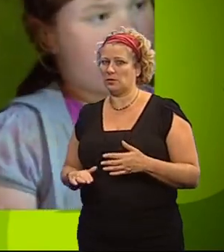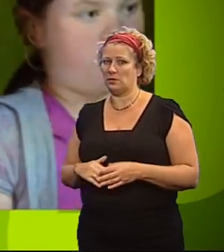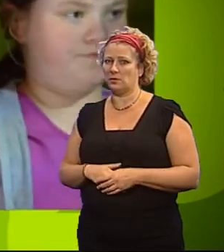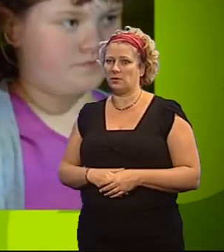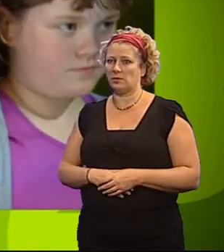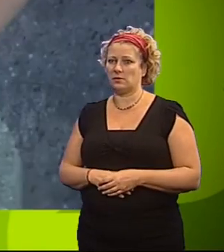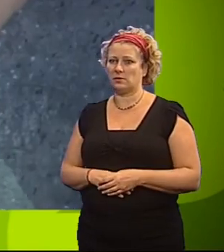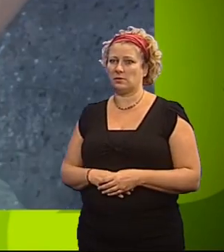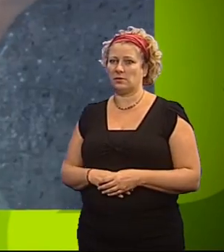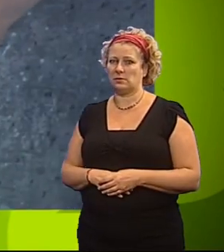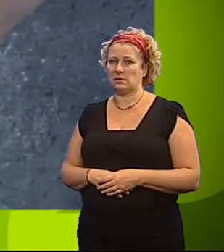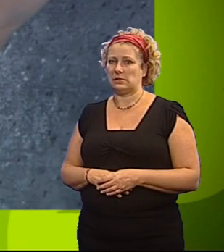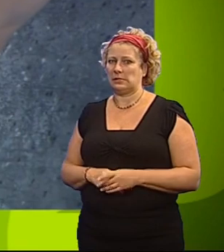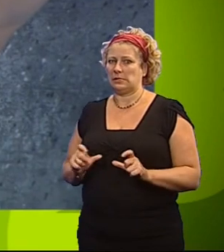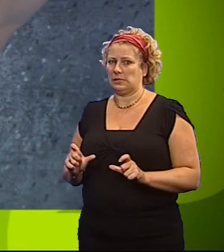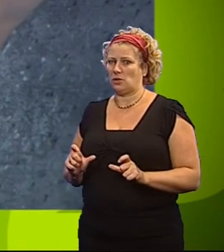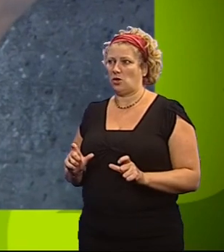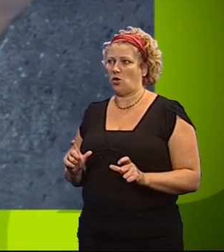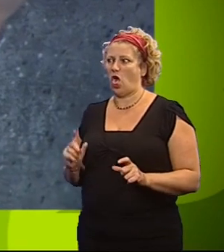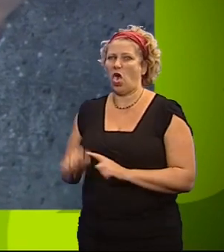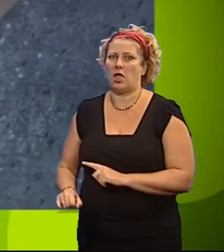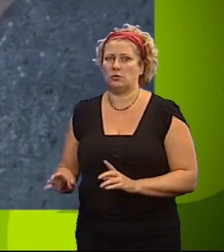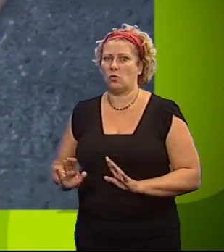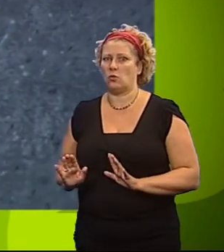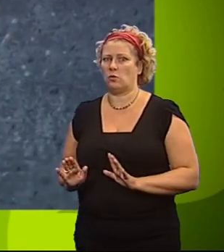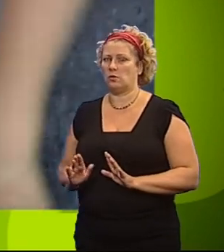not sure. Stand firm, Oace. Don't be a pushover.